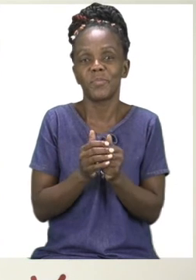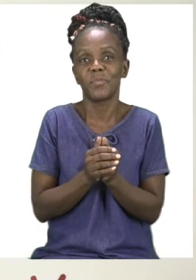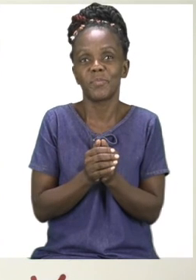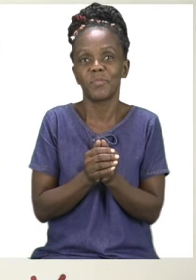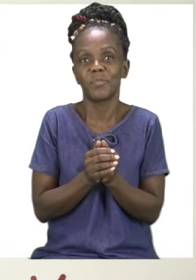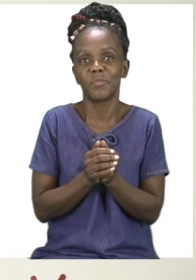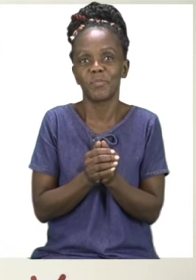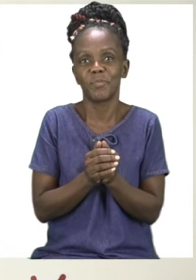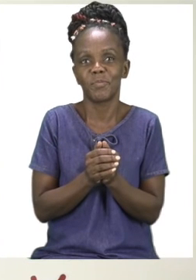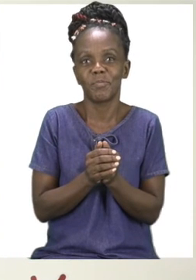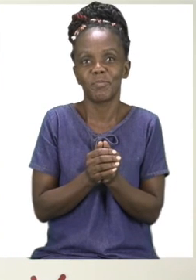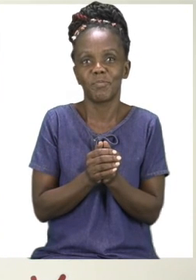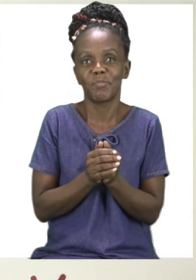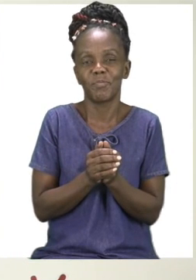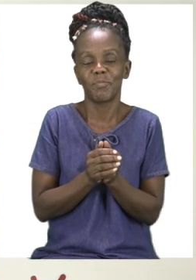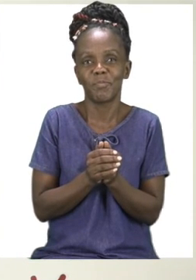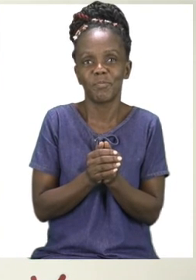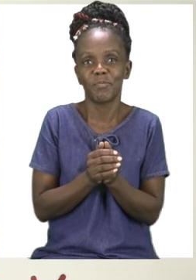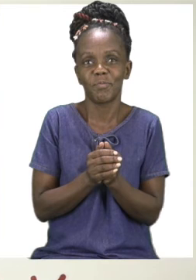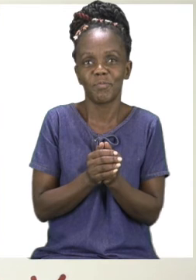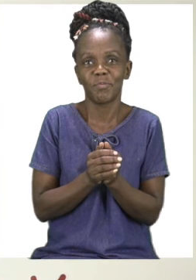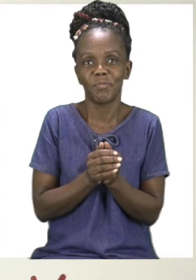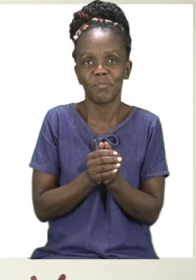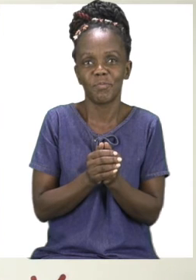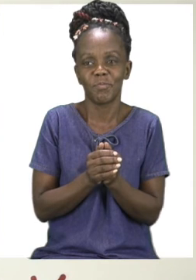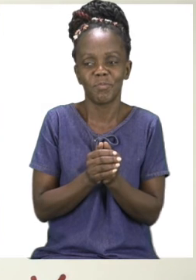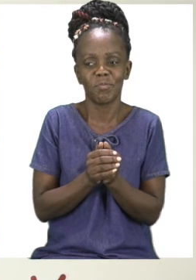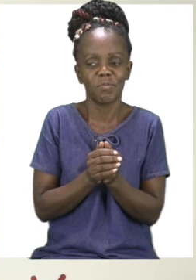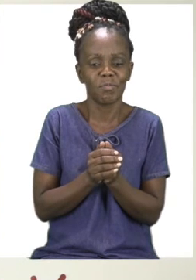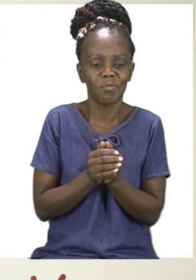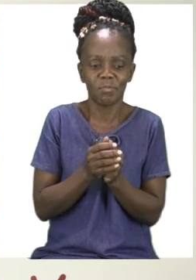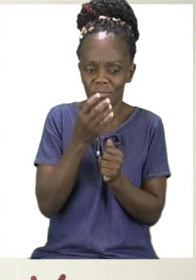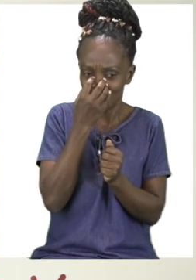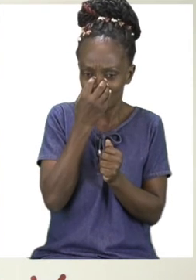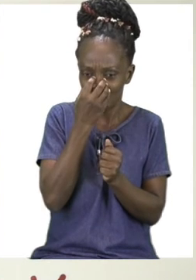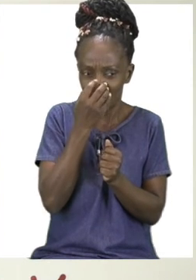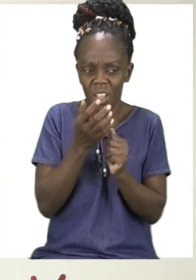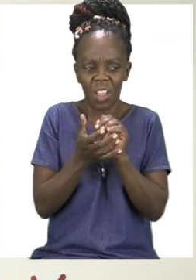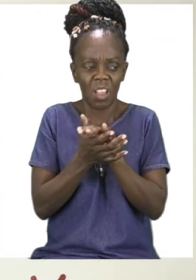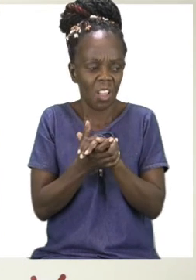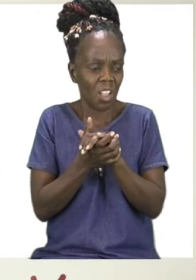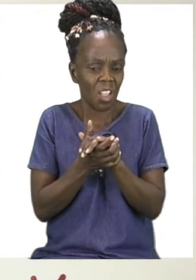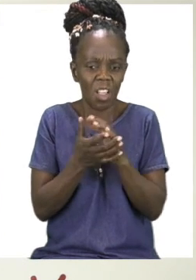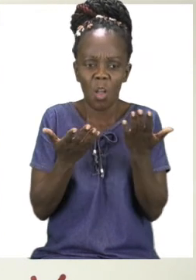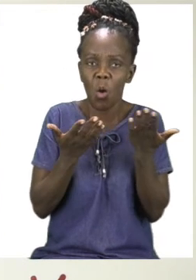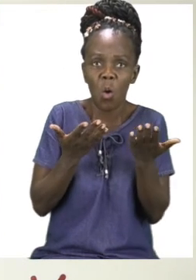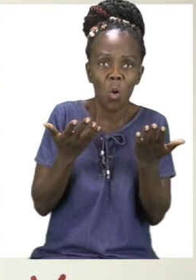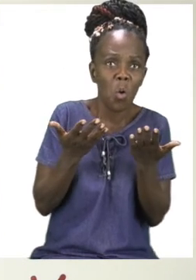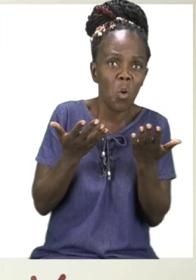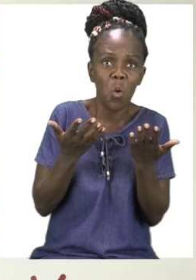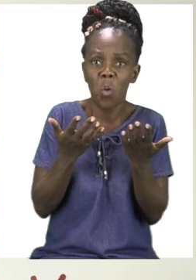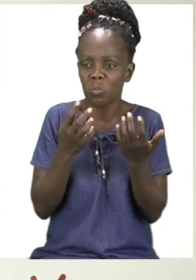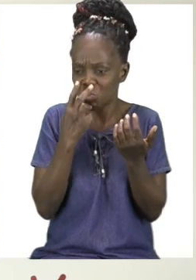anything else. I wonder though. Sosie said he would come and visit me but I haven't seen